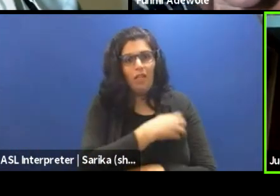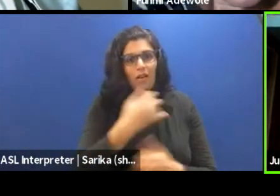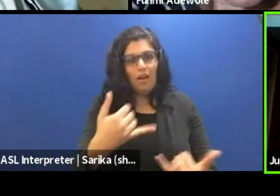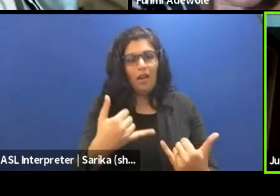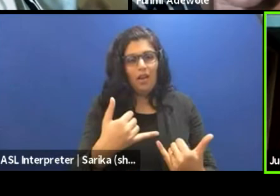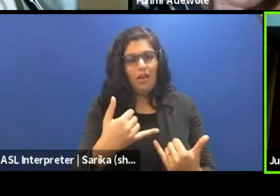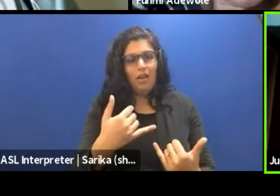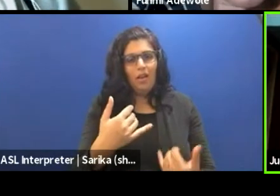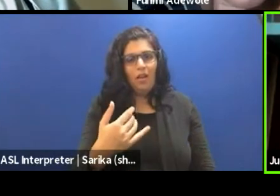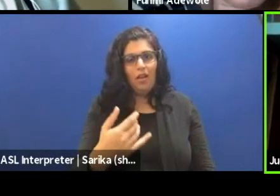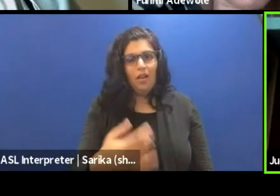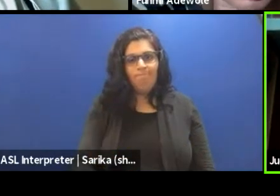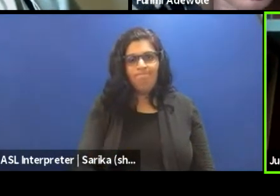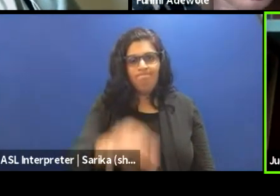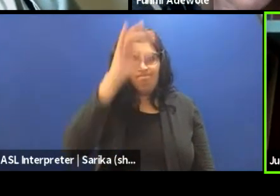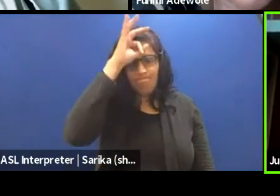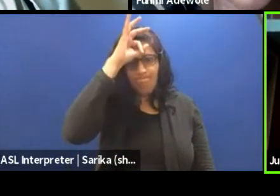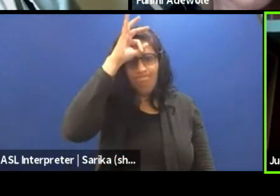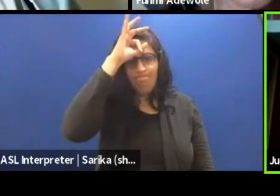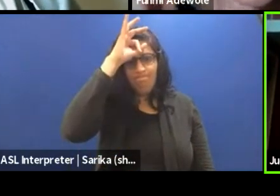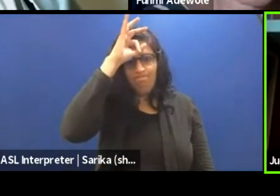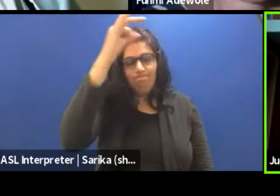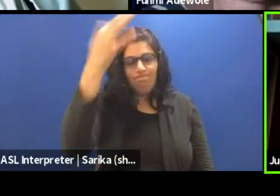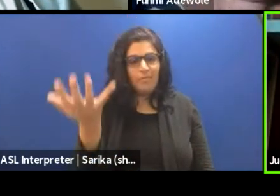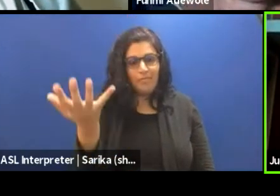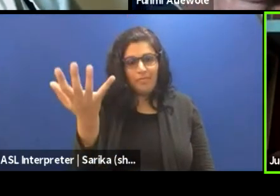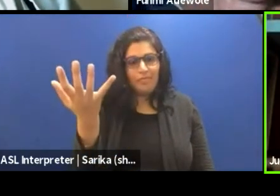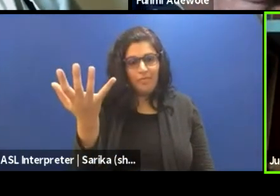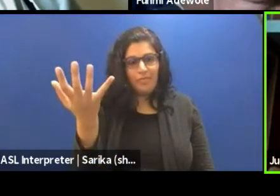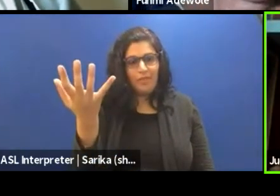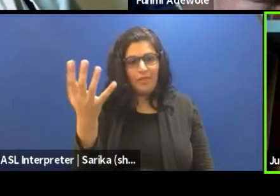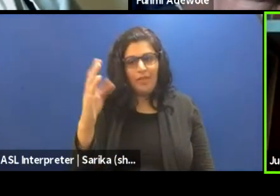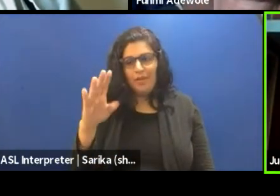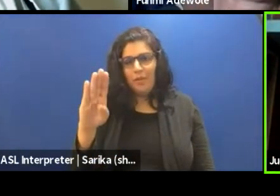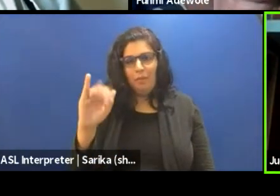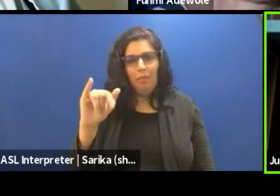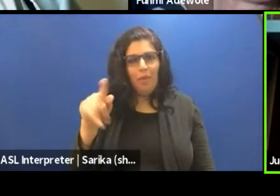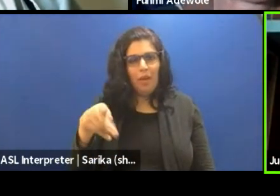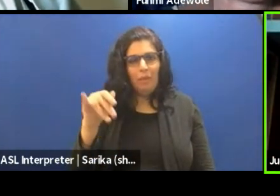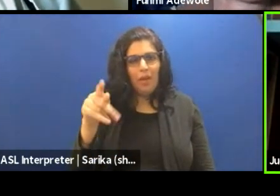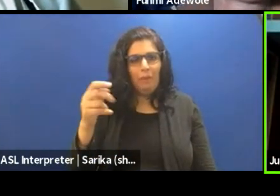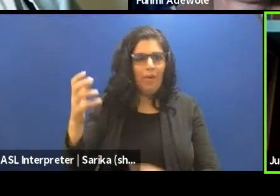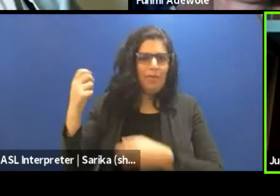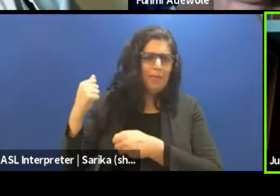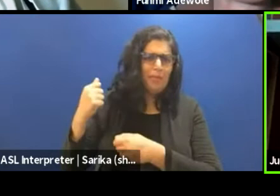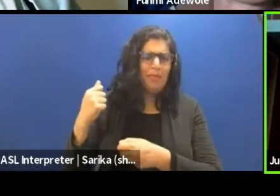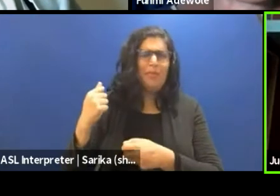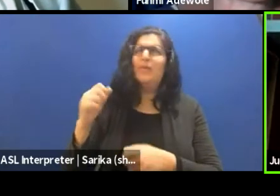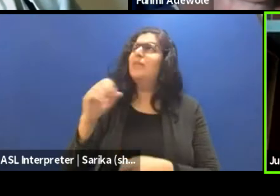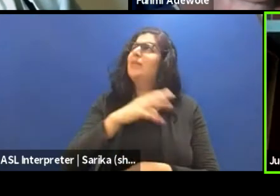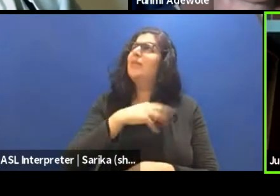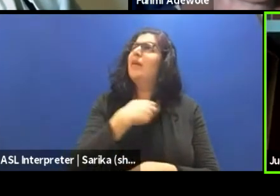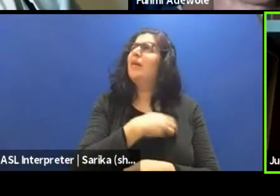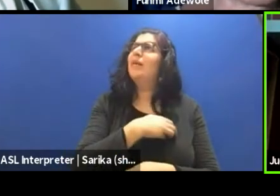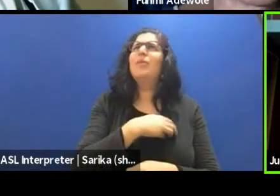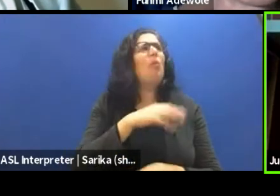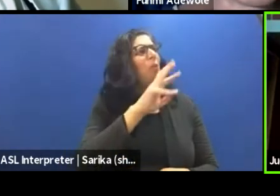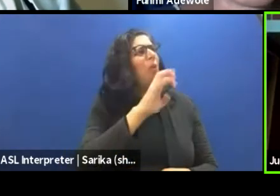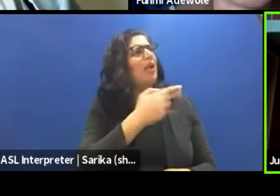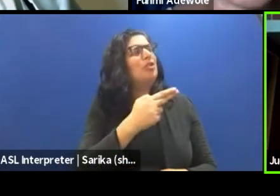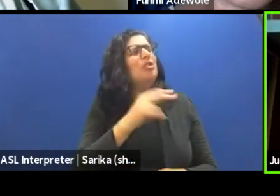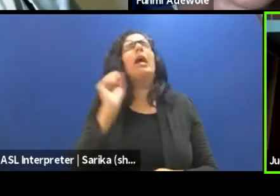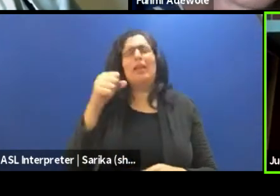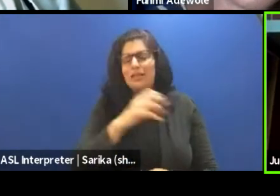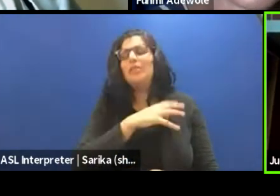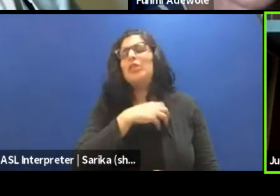know, Jack, about Scotland apart from their skirts and, you know, bagpipes and all of that. Is it Scotland or Welsh? Yeah, Scottish bagpipes. Yeah, so